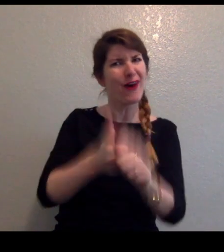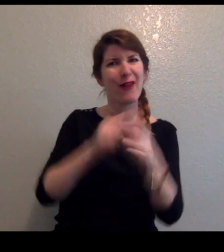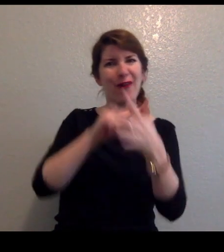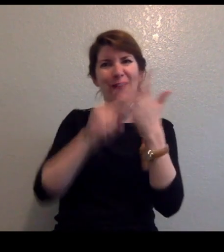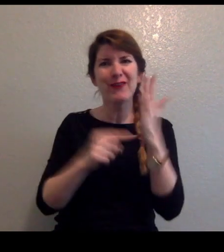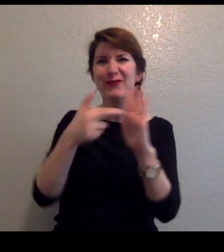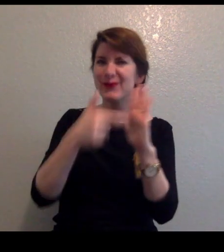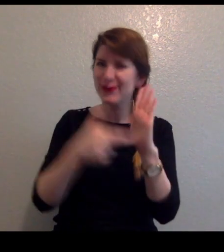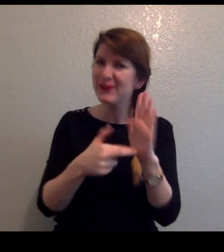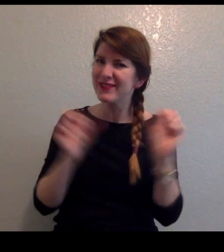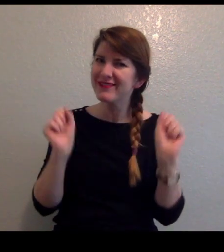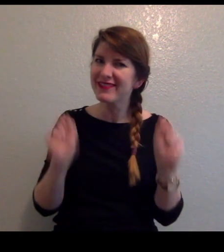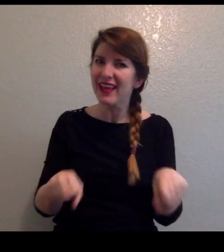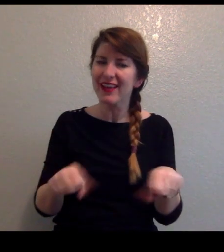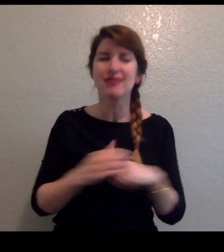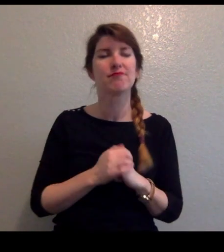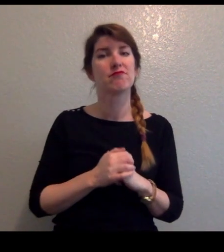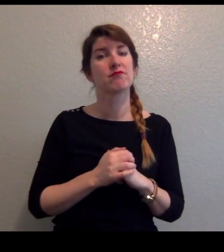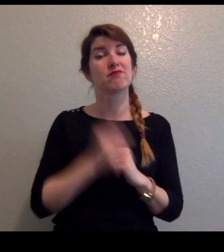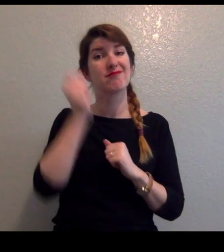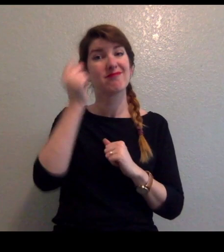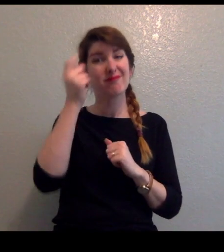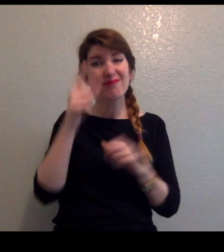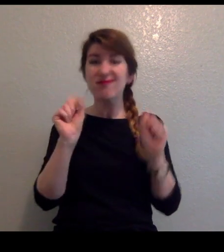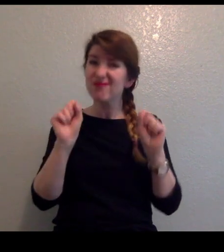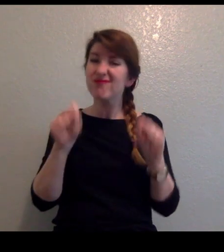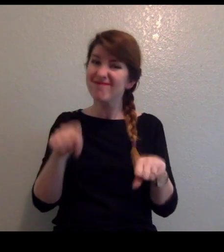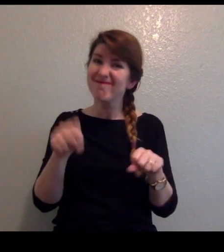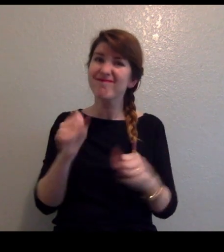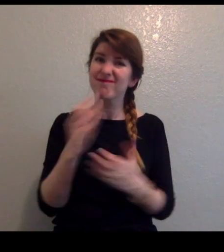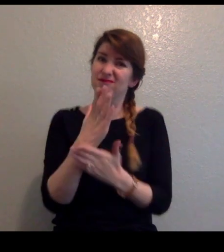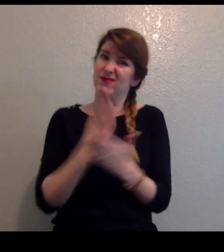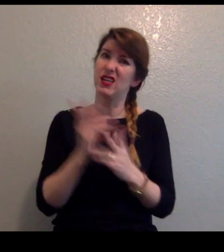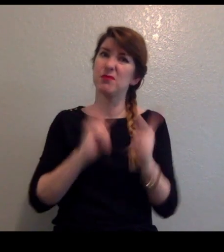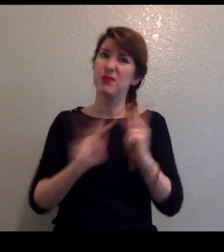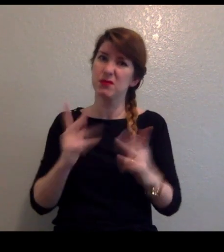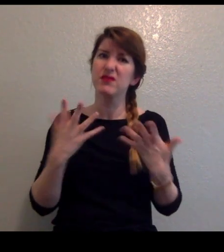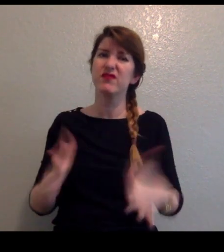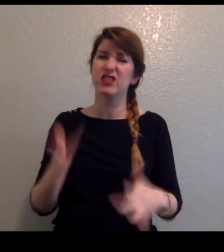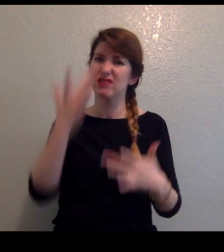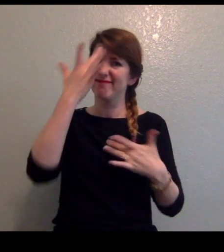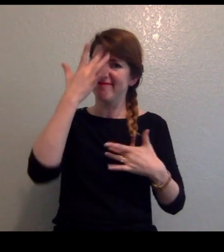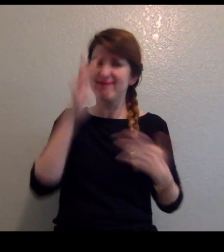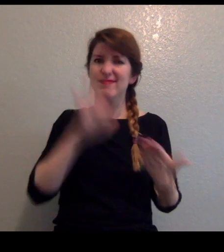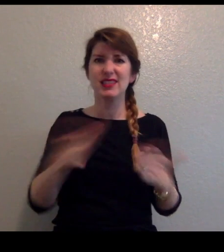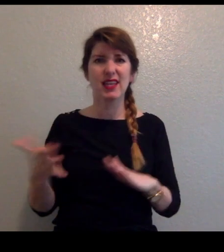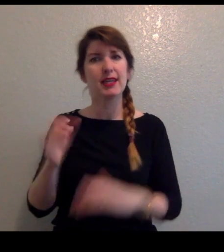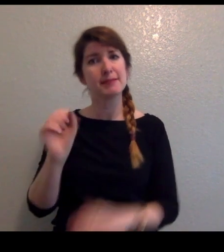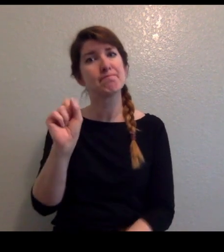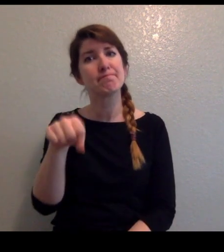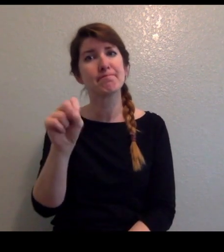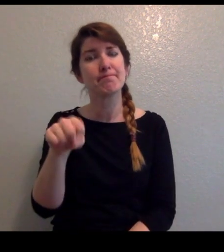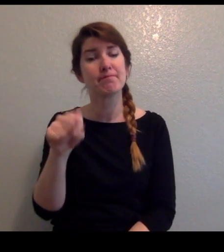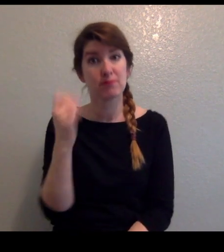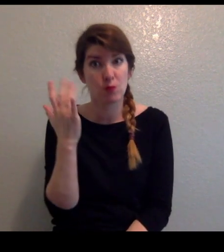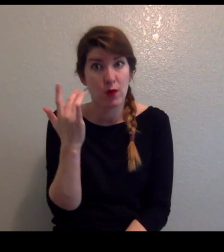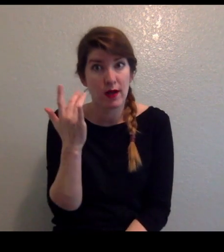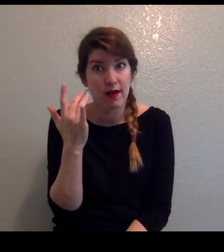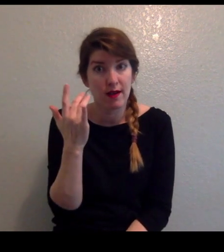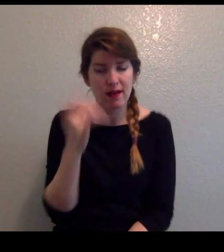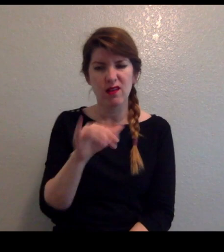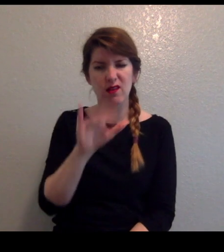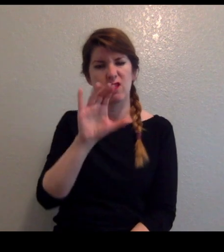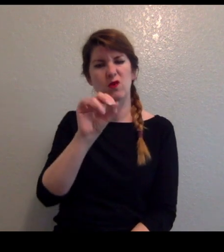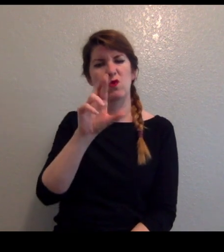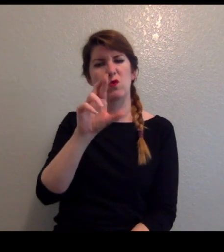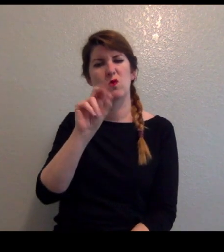Yeah, it's true. Some people have died after being infected by the 2019 coronavirus. That's because the virus can infect a